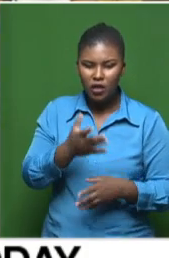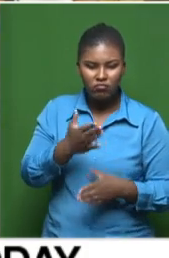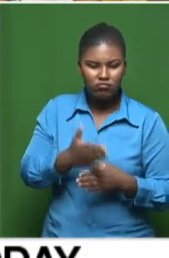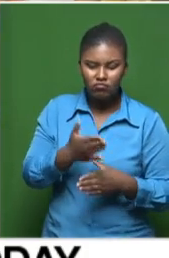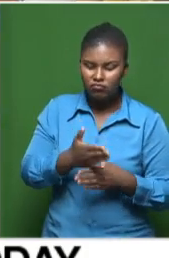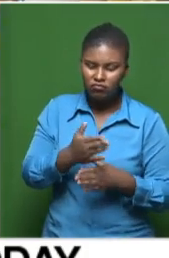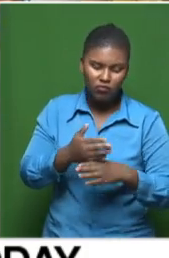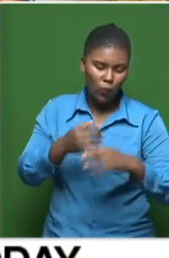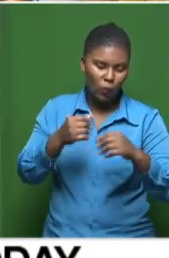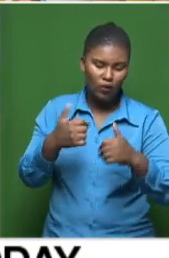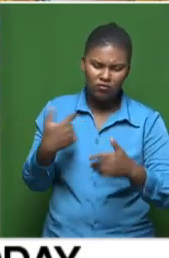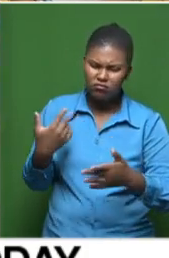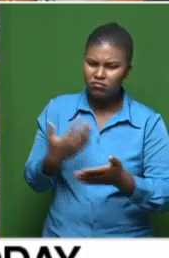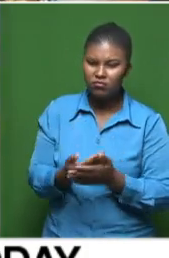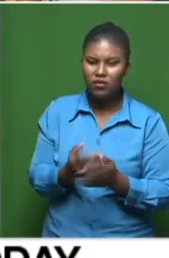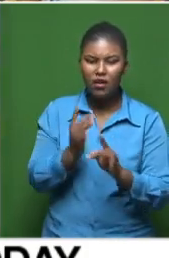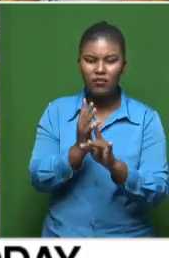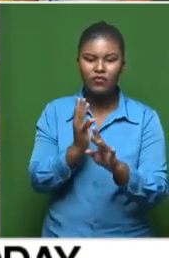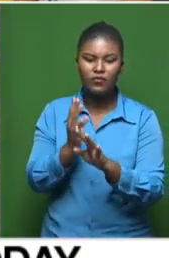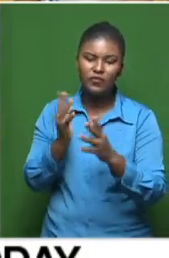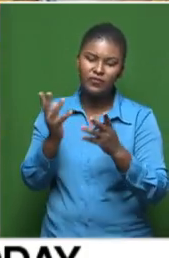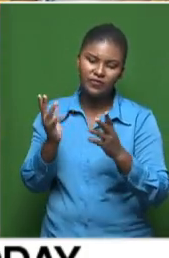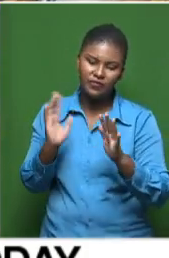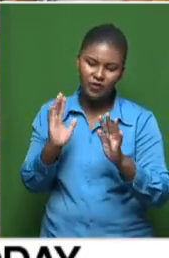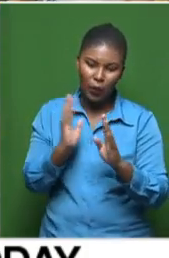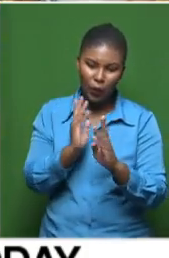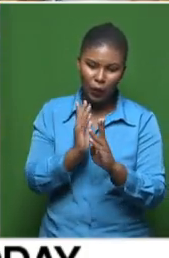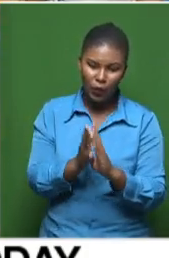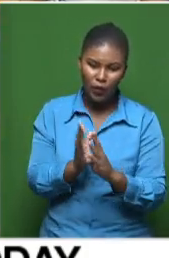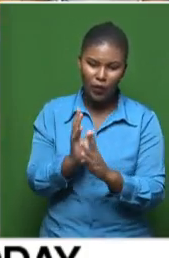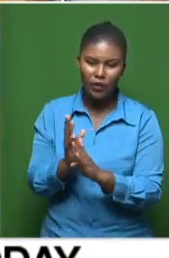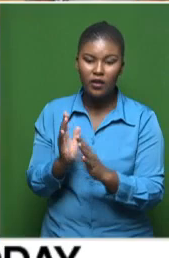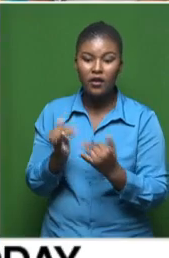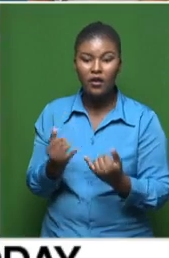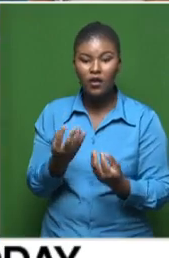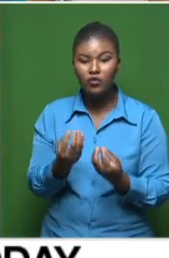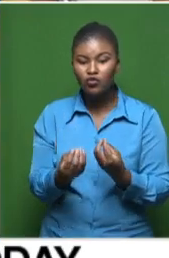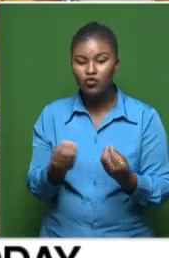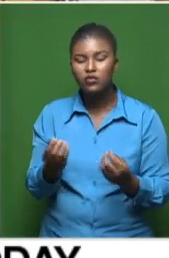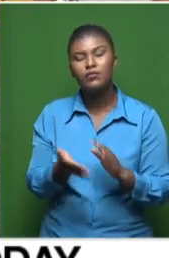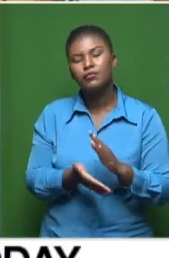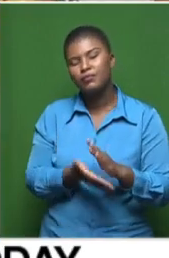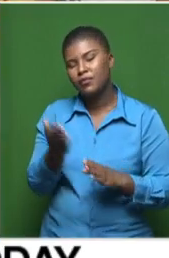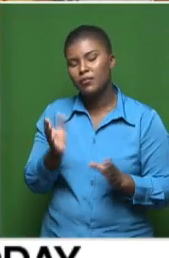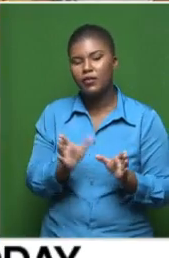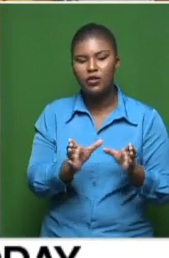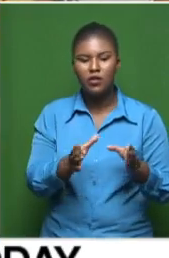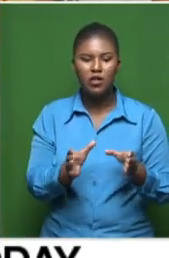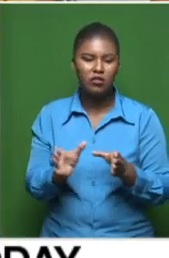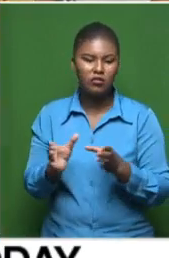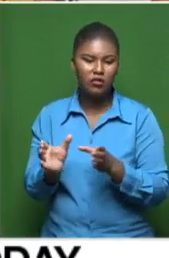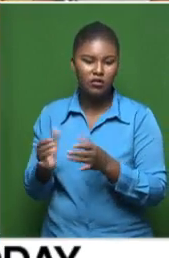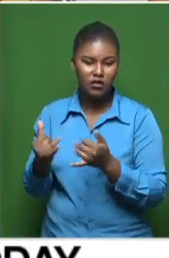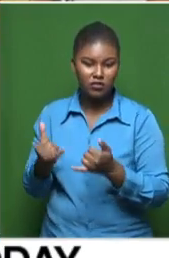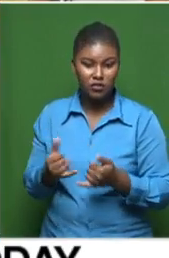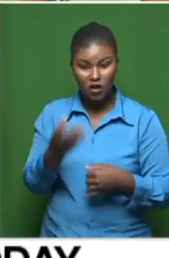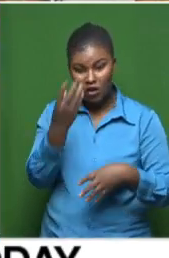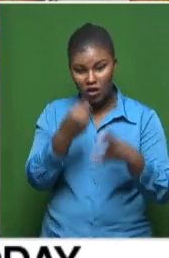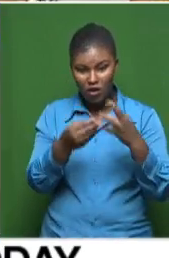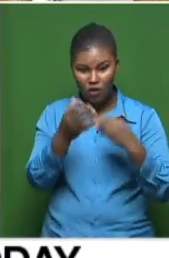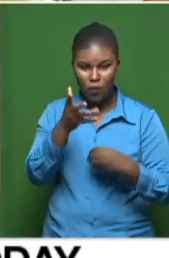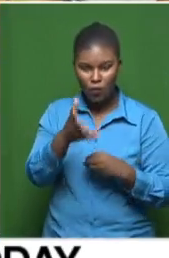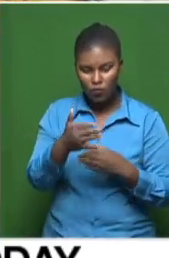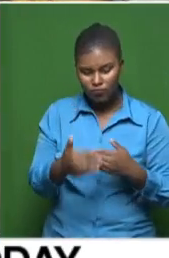this for a while. That line has cleared up. Children have then, you know, started going to classes. I suppose learning is going to